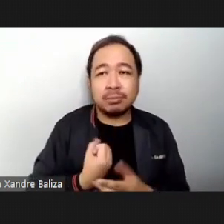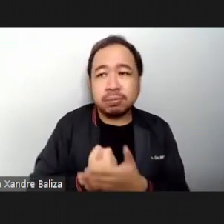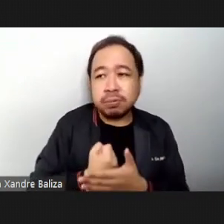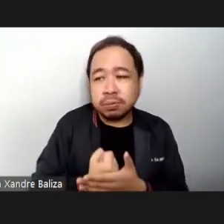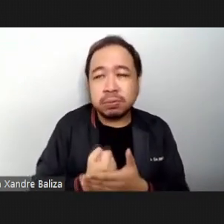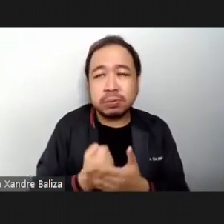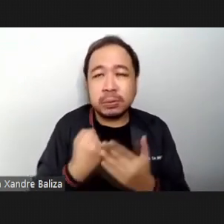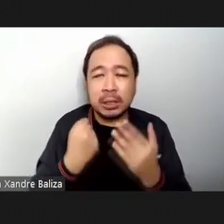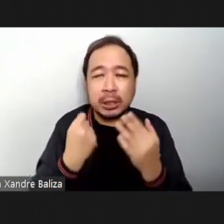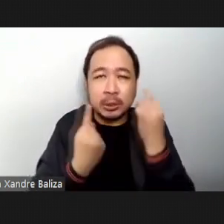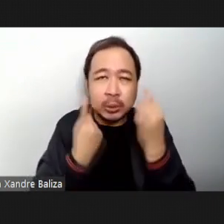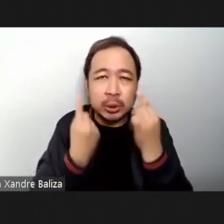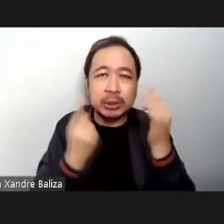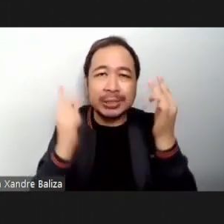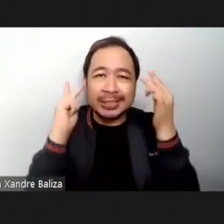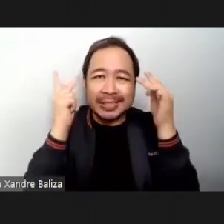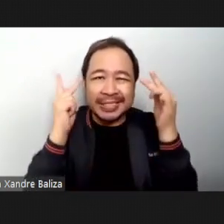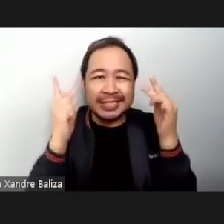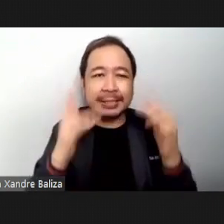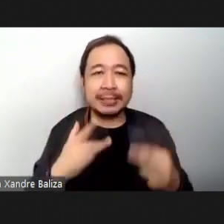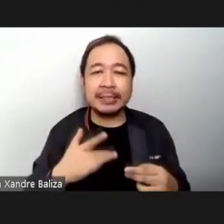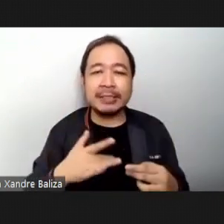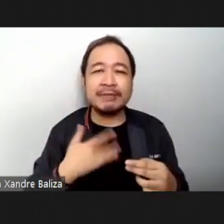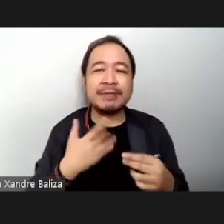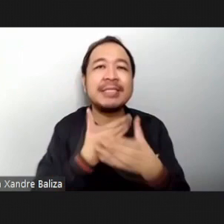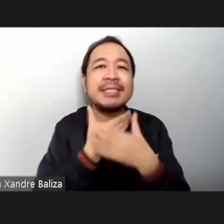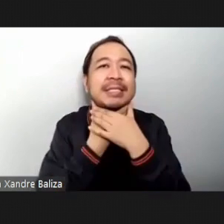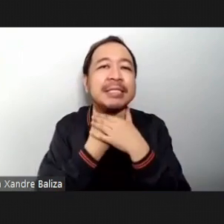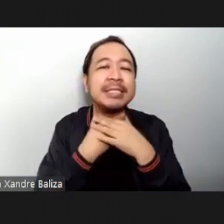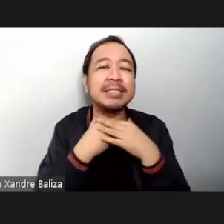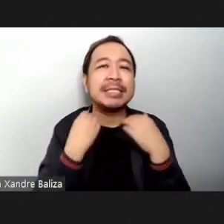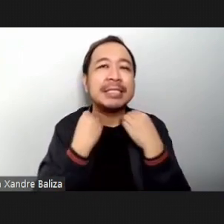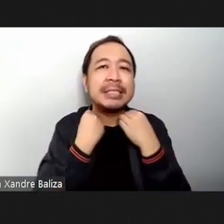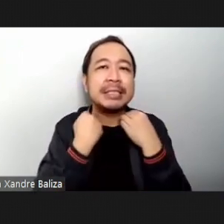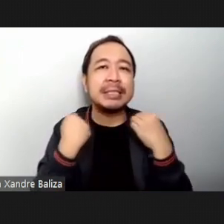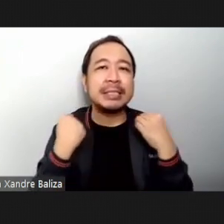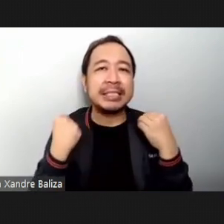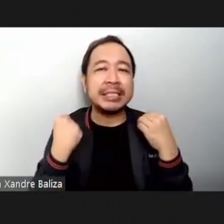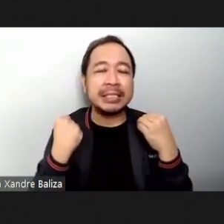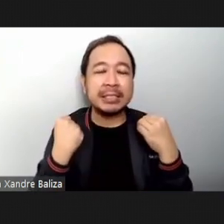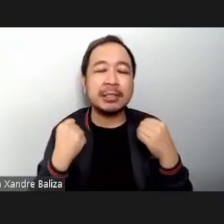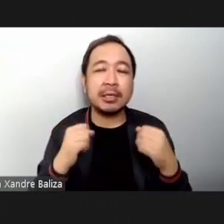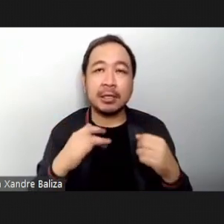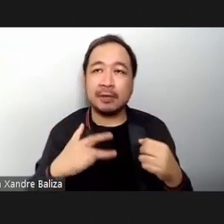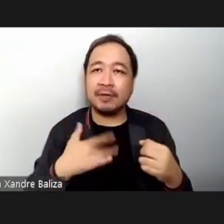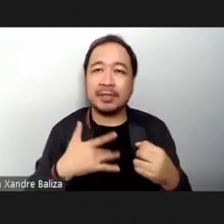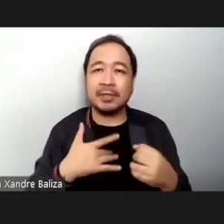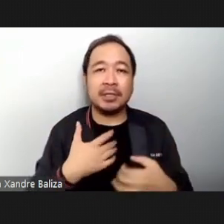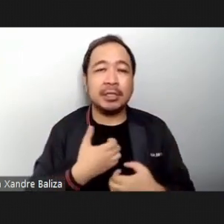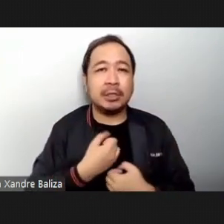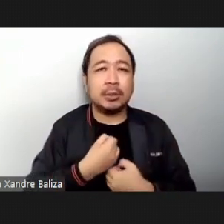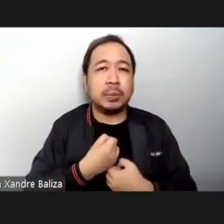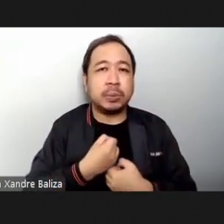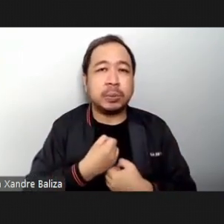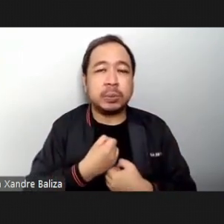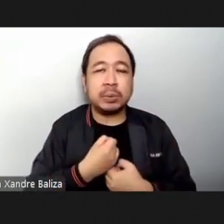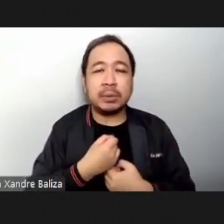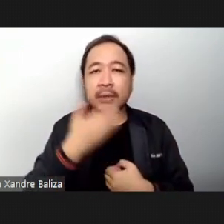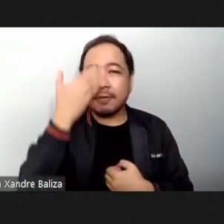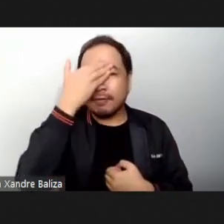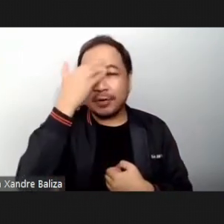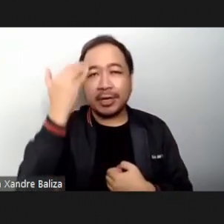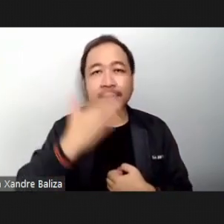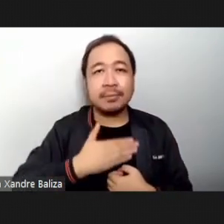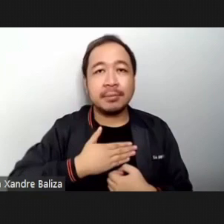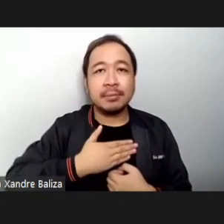parang our neck, parang nag-ano tayo, we hold our breath, we hold our breath and we forget to breathe.